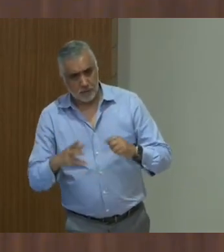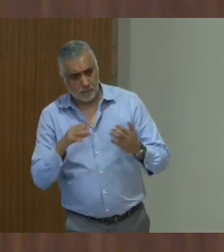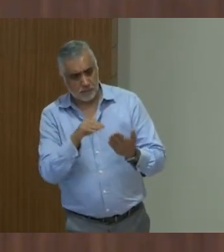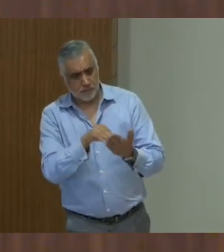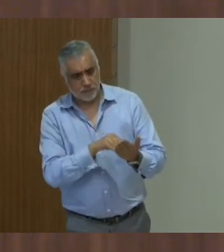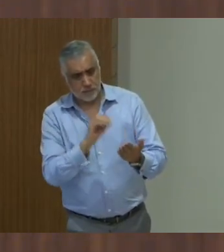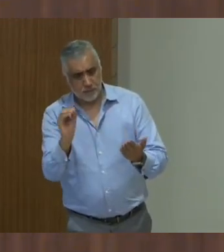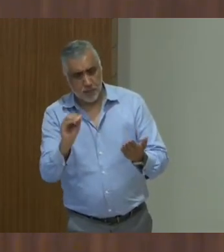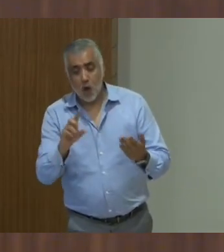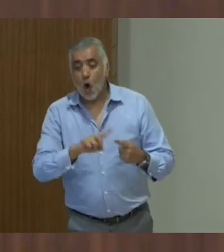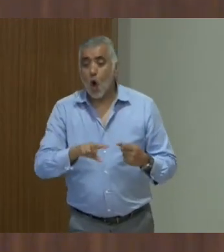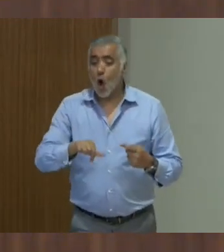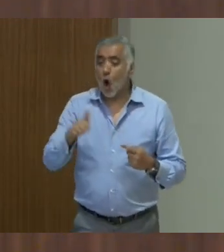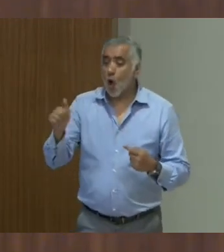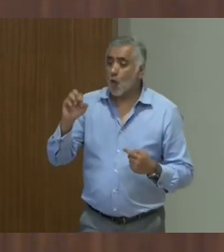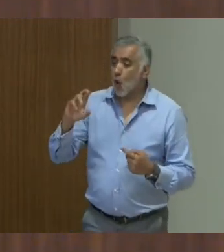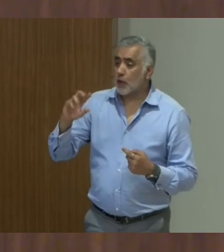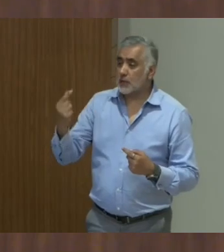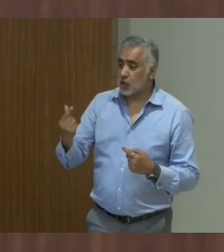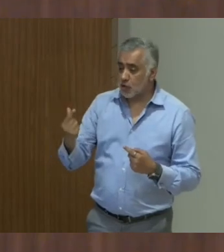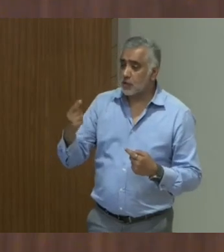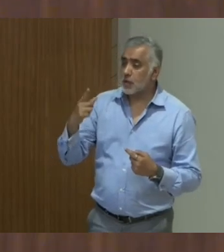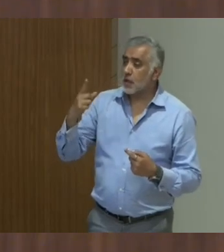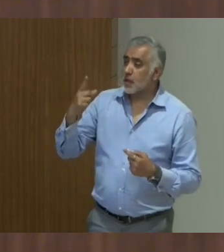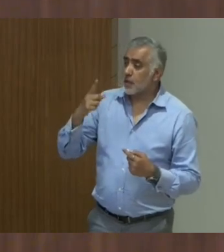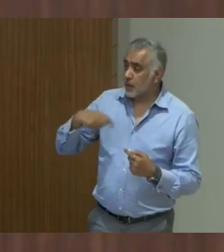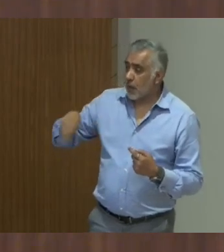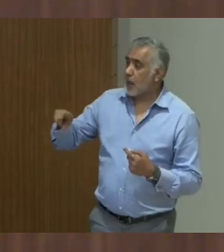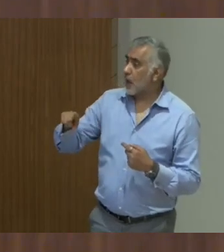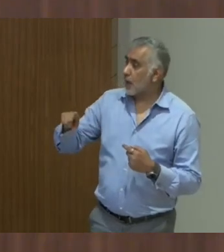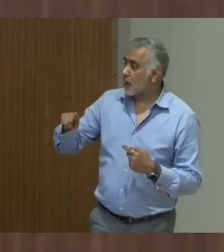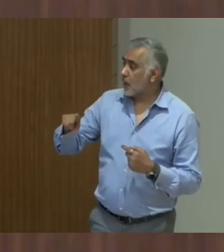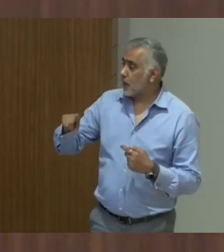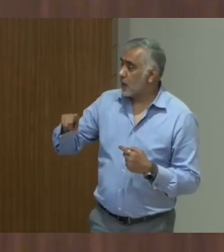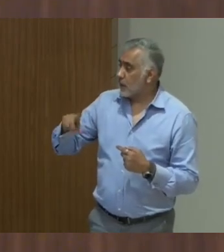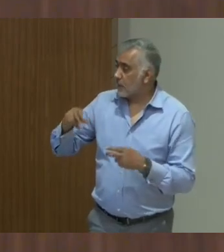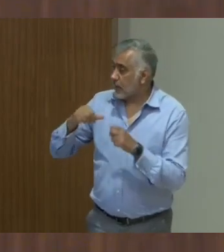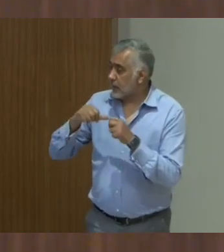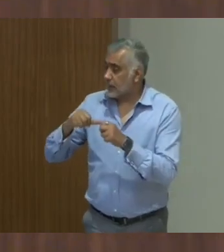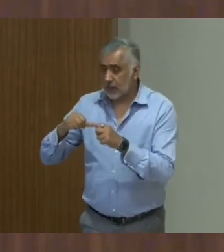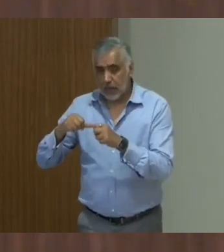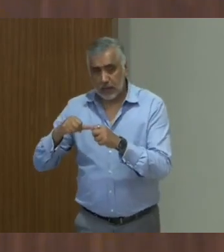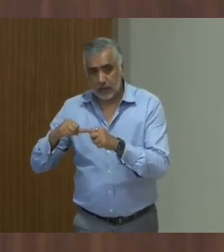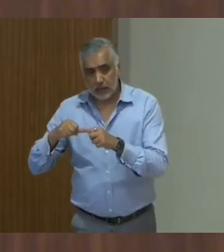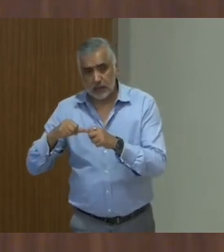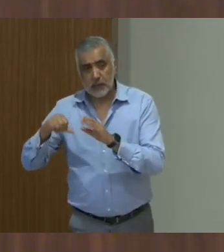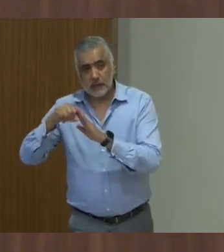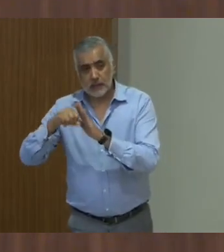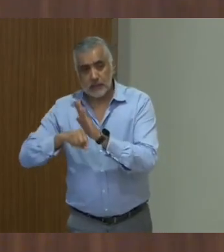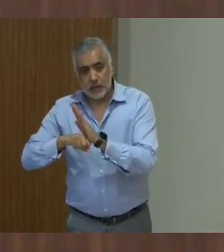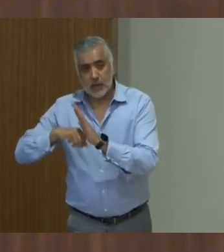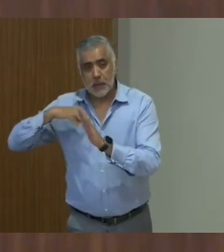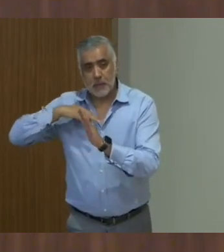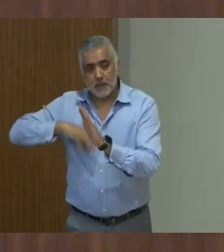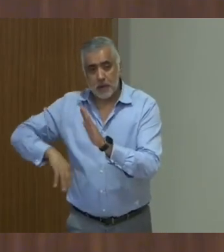Other organizations complained that there were no state directives given for maintaining of safety protocols. And this became very important.